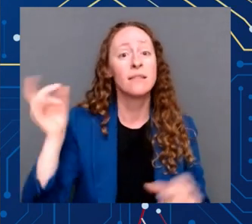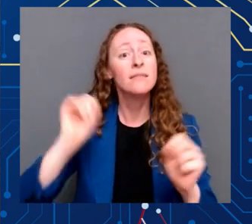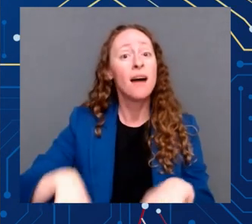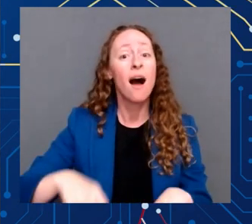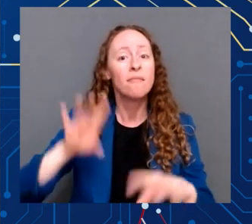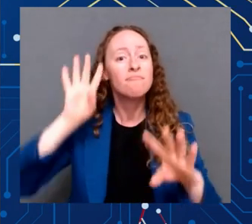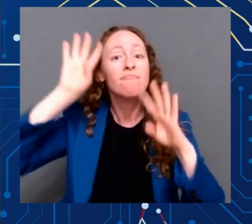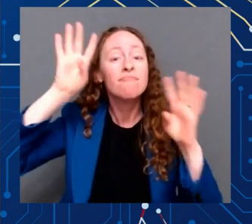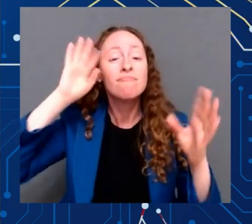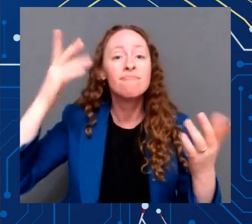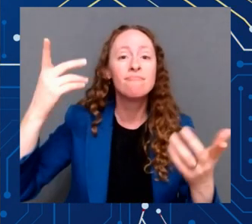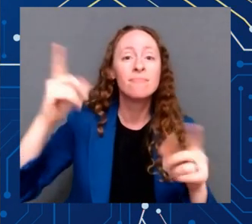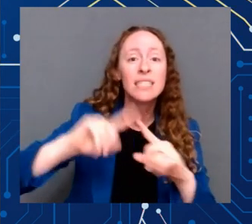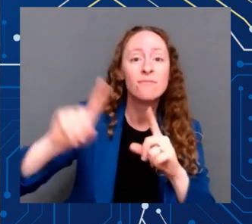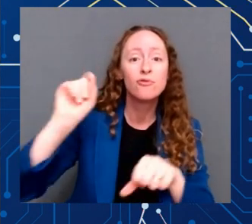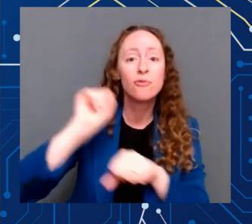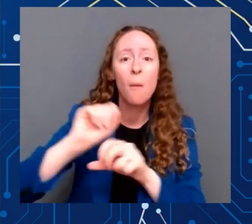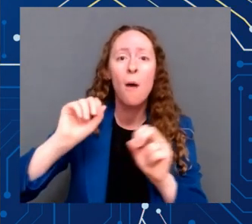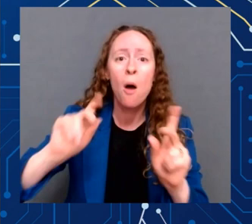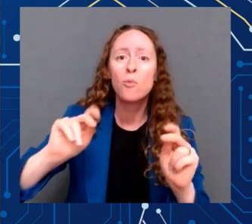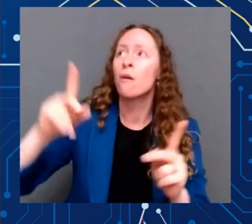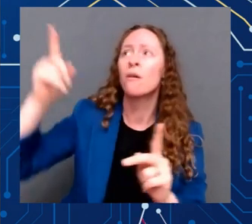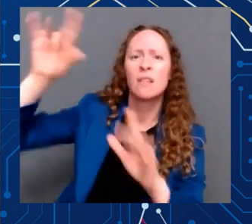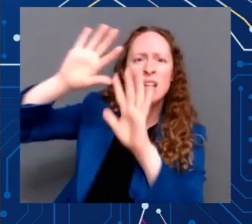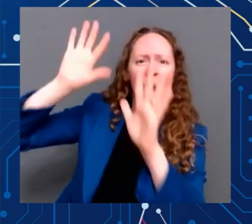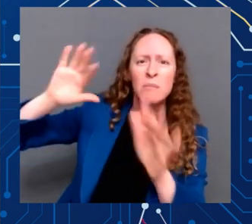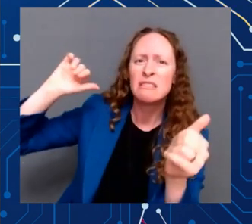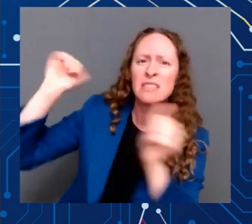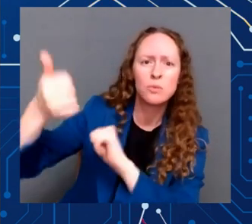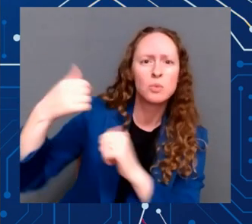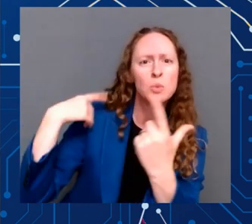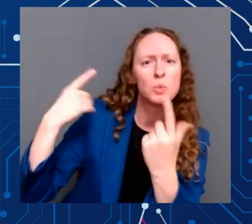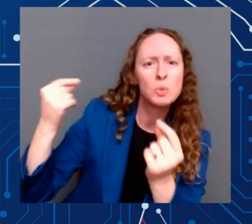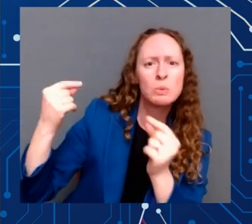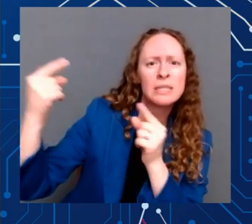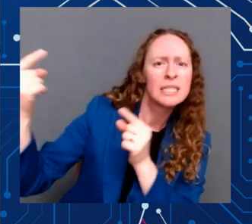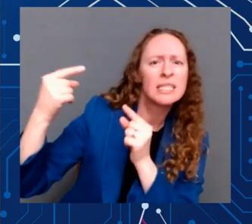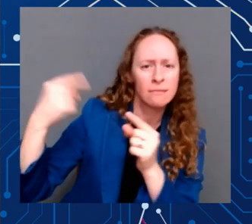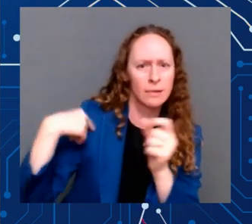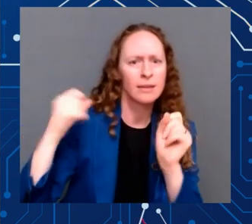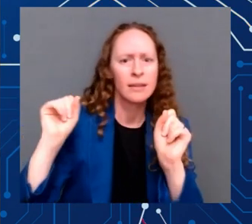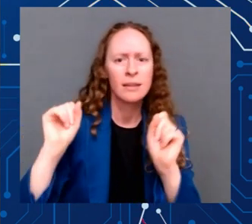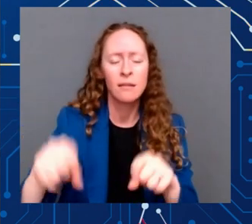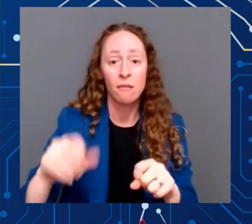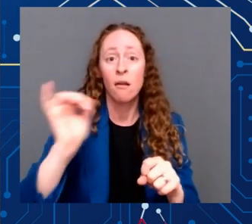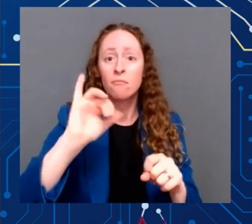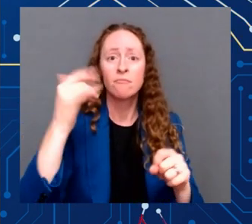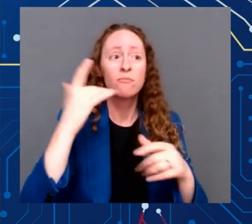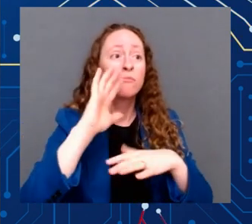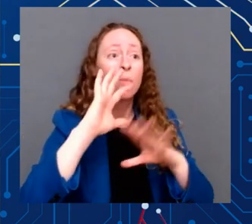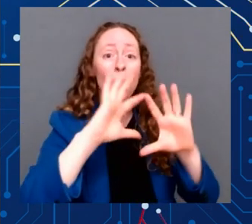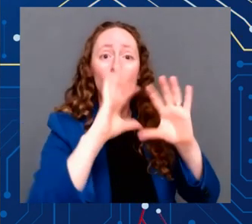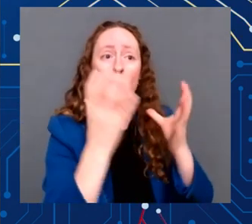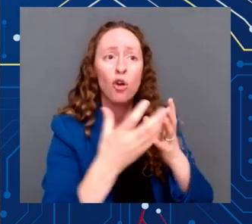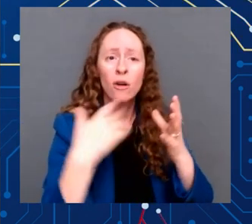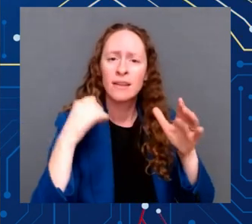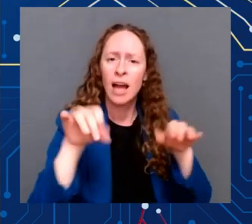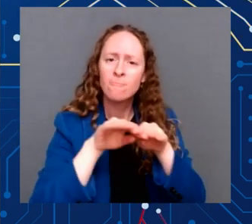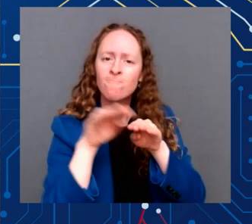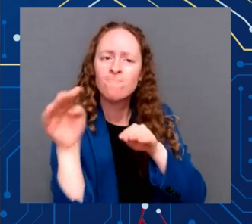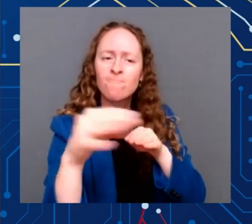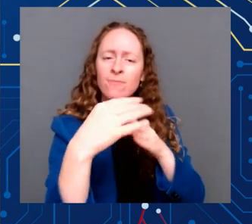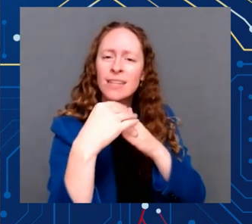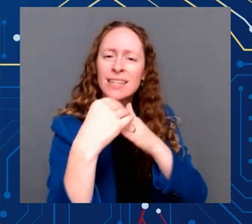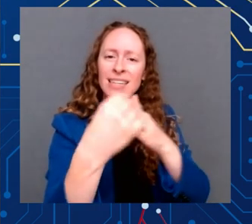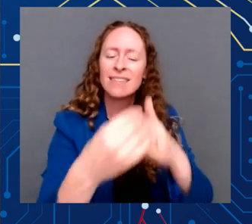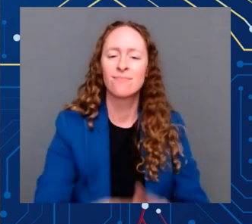hyperbole. Lead the world in future industries and protect our national security. We've always gotten it. We haven't always gotten it right. But